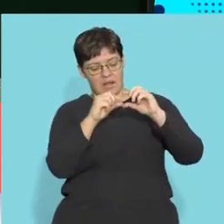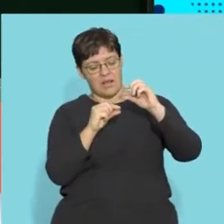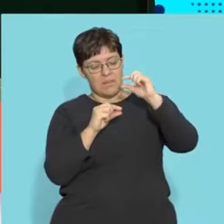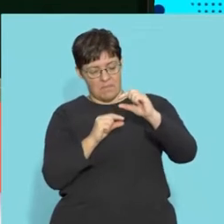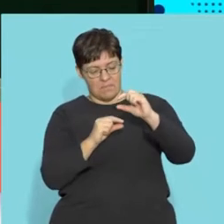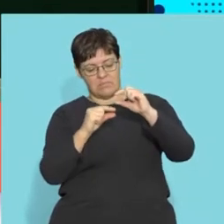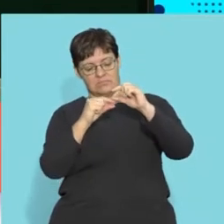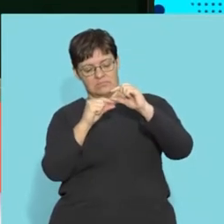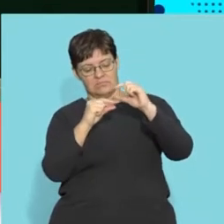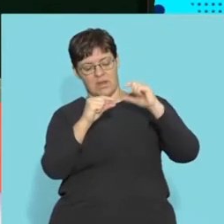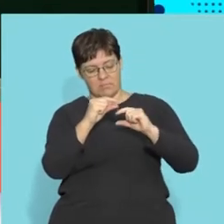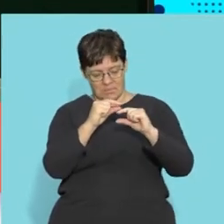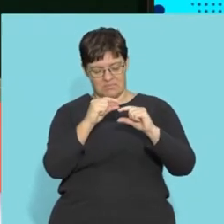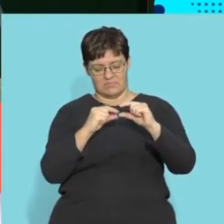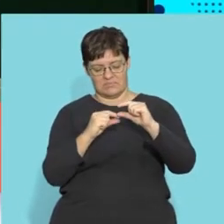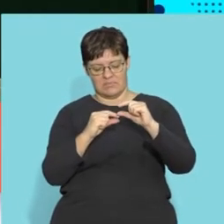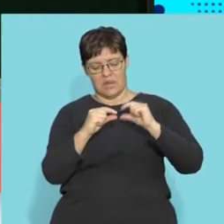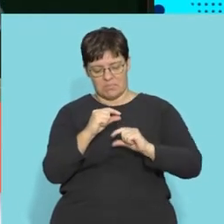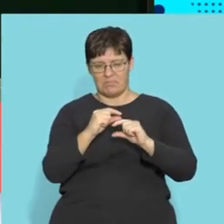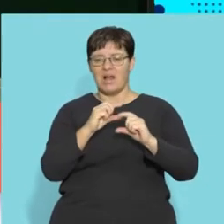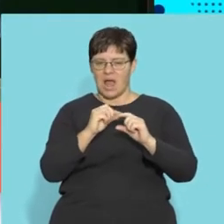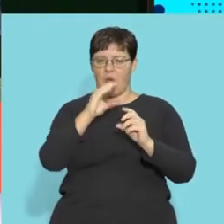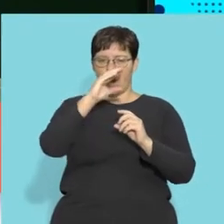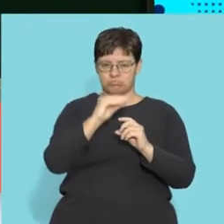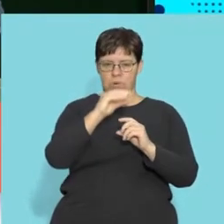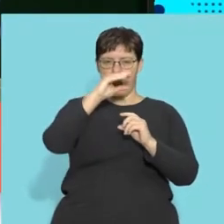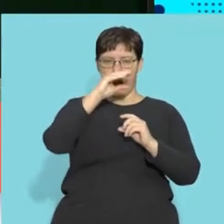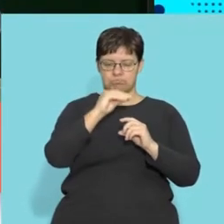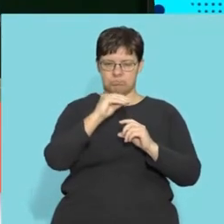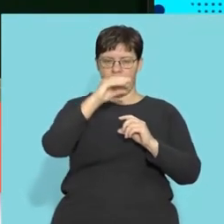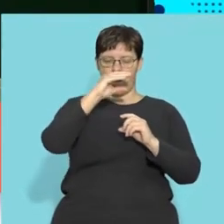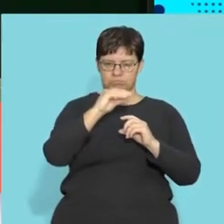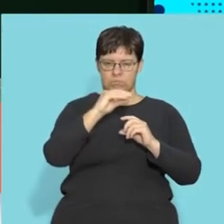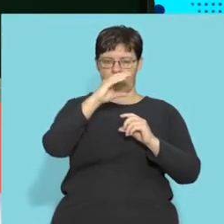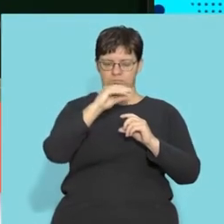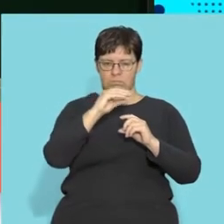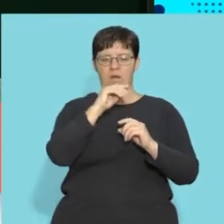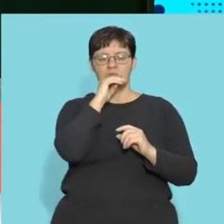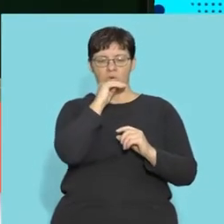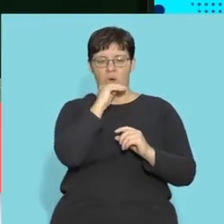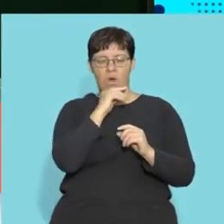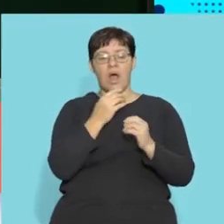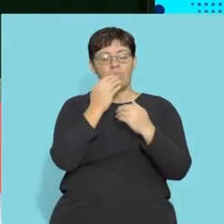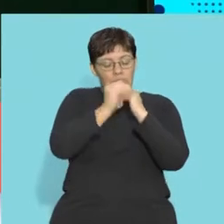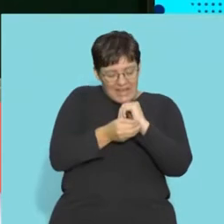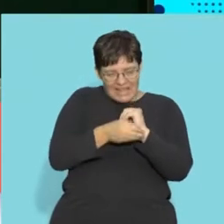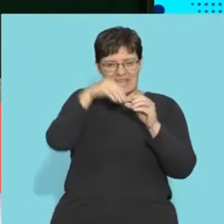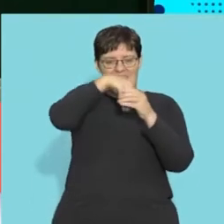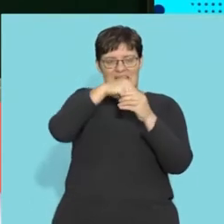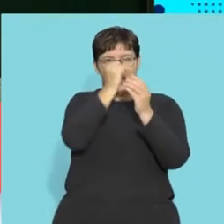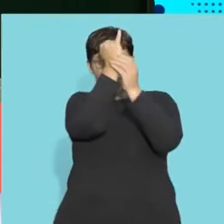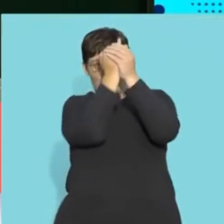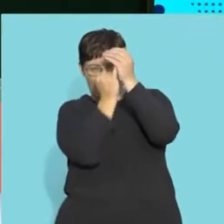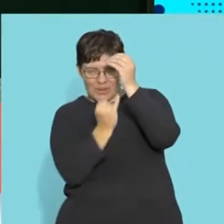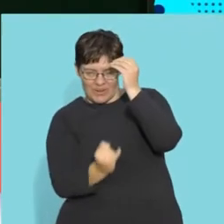we need those discs to be like a shock absorber for these bones. Right. So it's protecting that